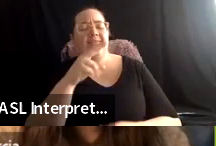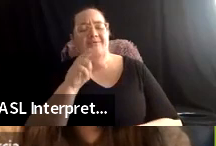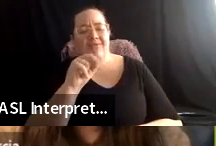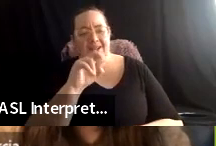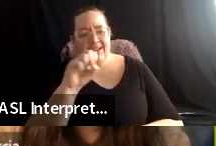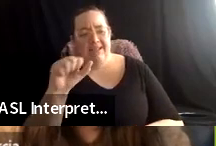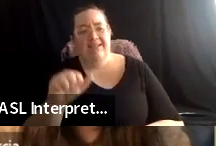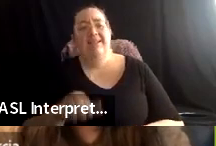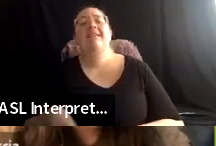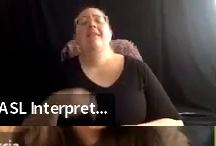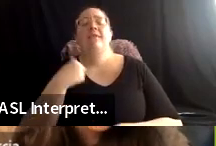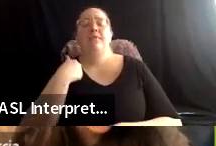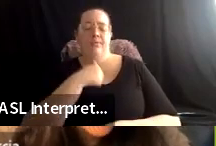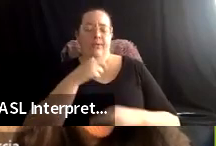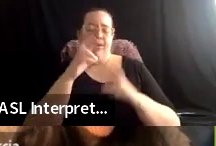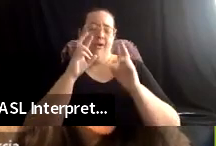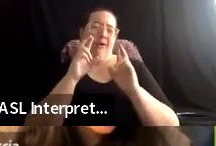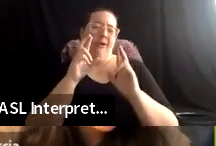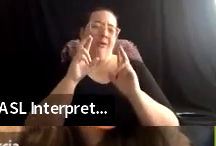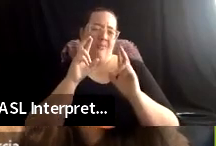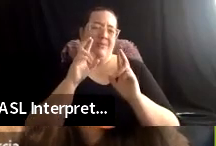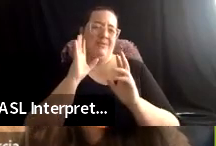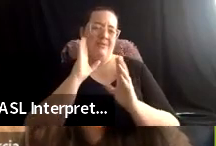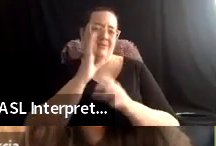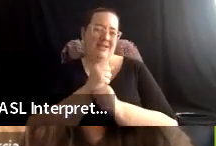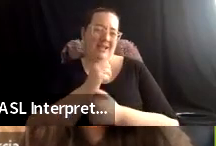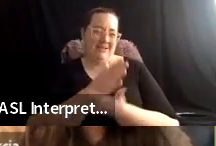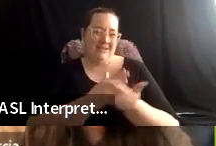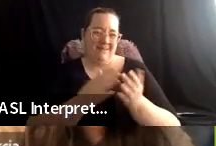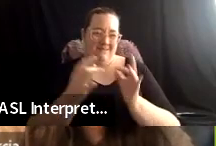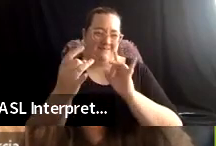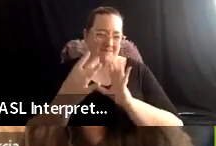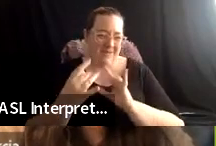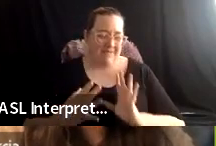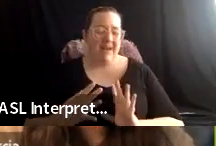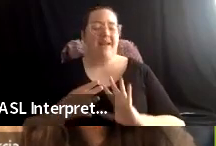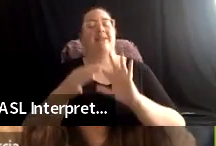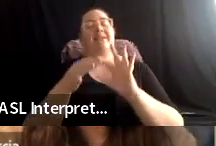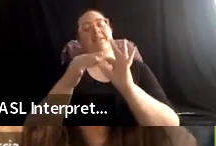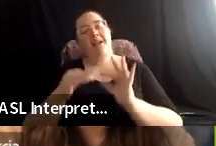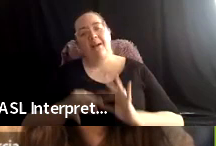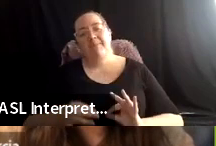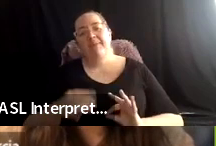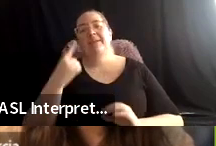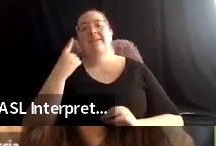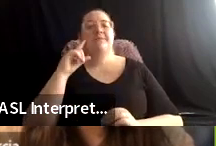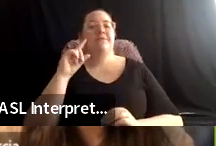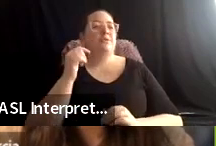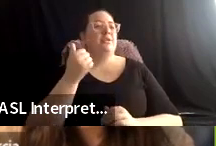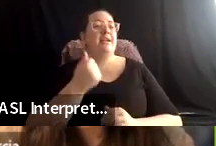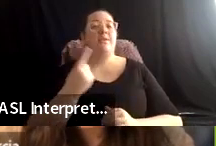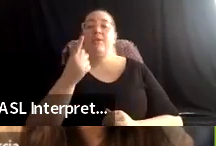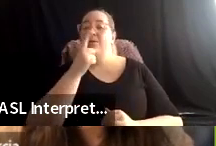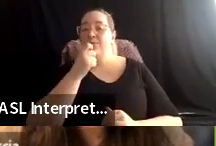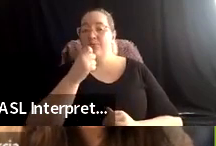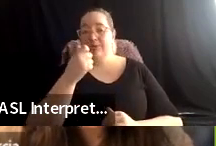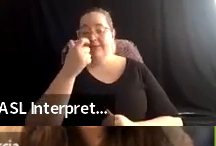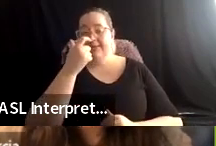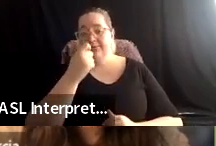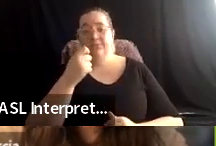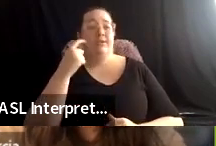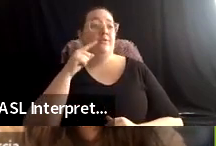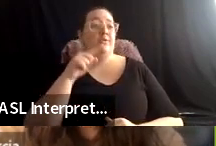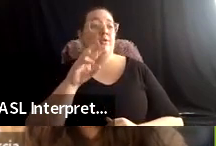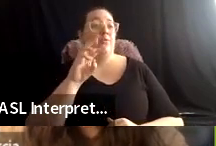that we're hoping to receive some feedback or comments from anyone who is interested, uh, at this webinar that